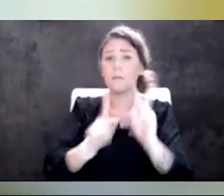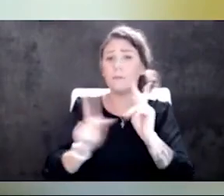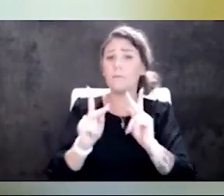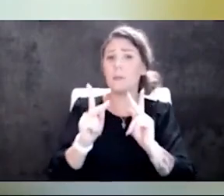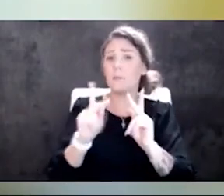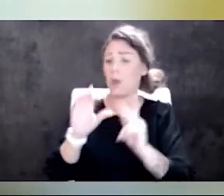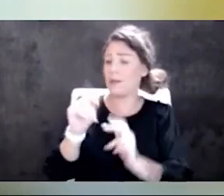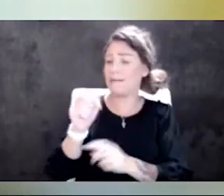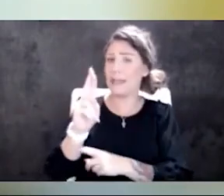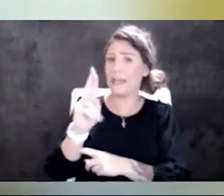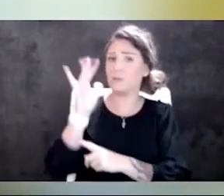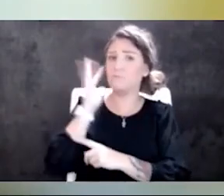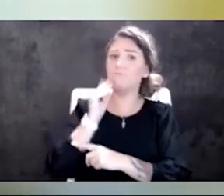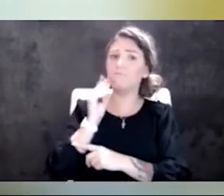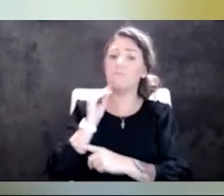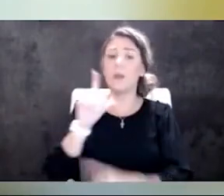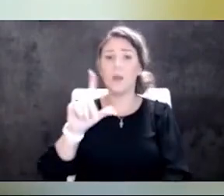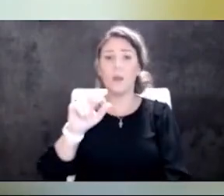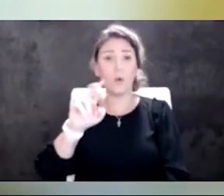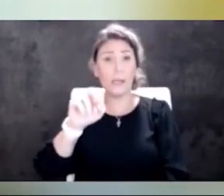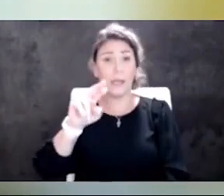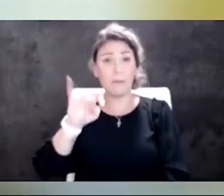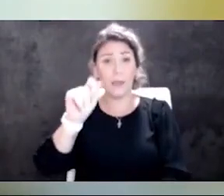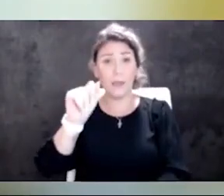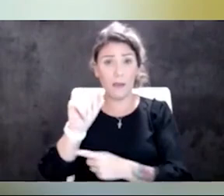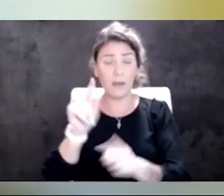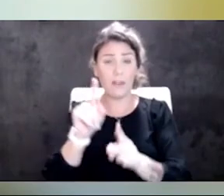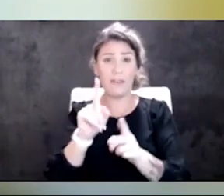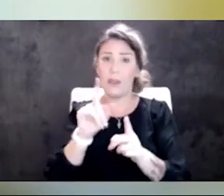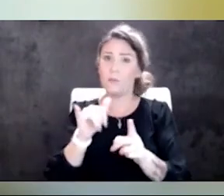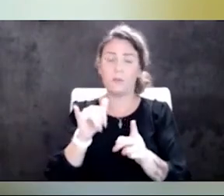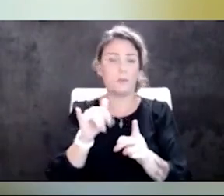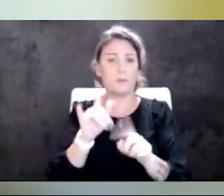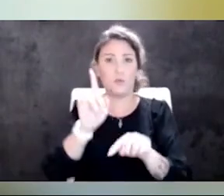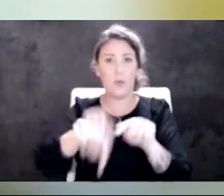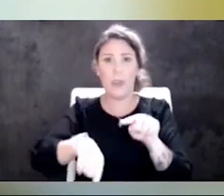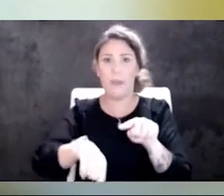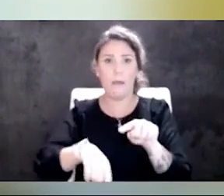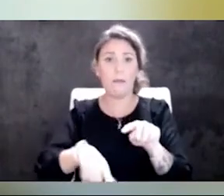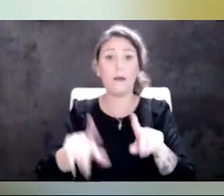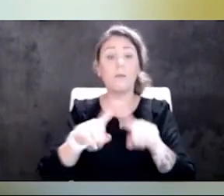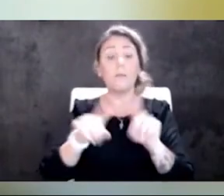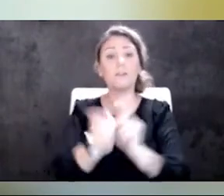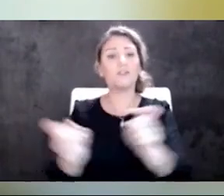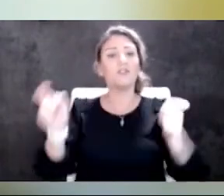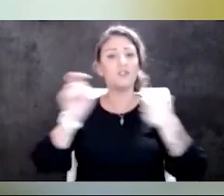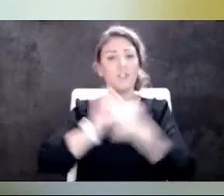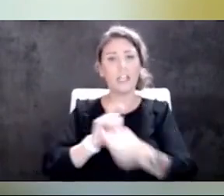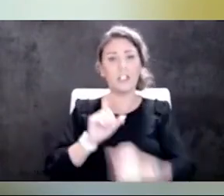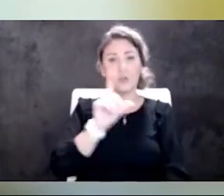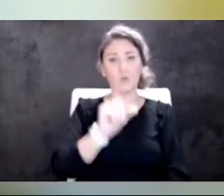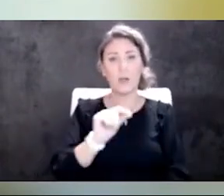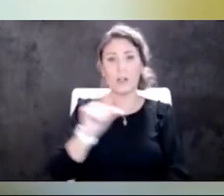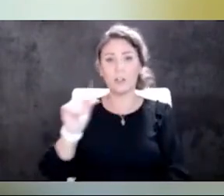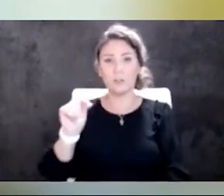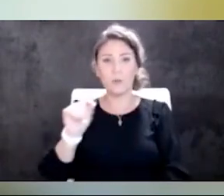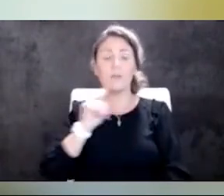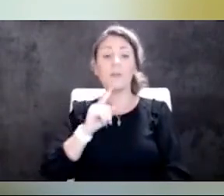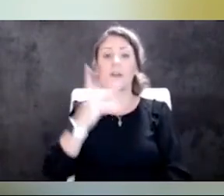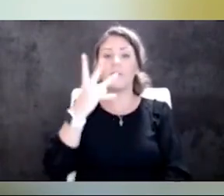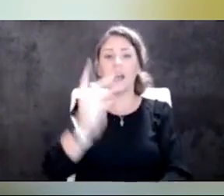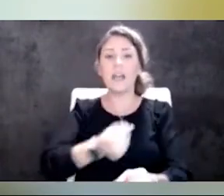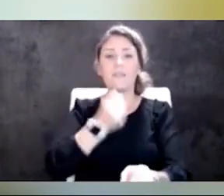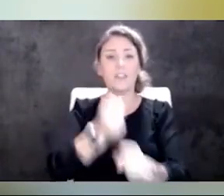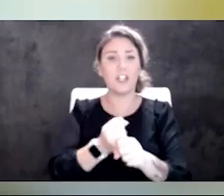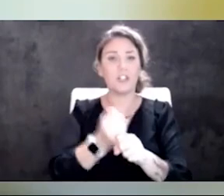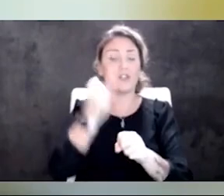Um, leukemia used to be a lifelong deferral. It actually changed in, in, uh, 2020 to a five-year deferral. So if